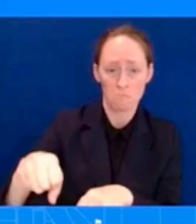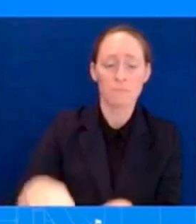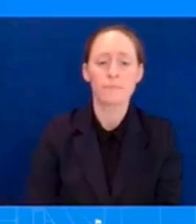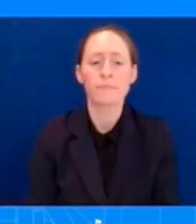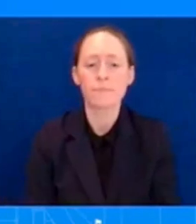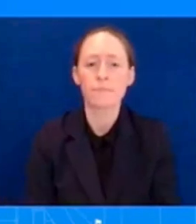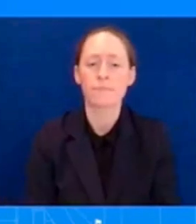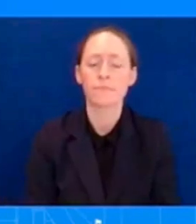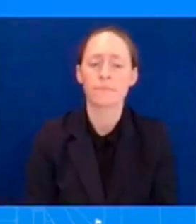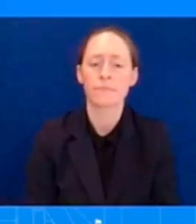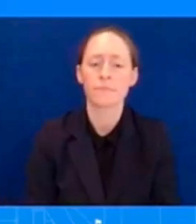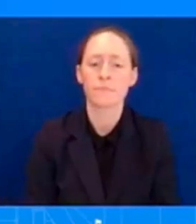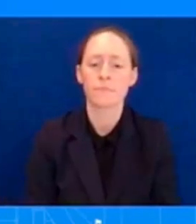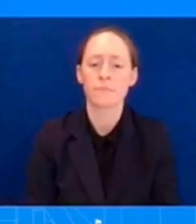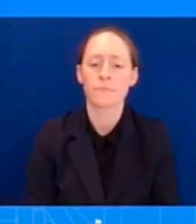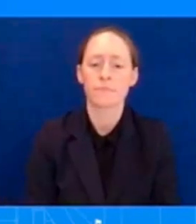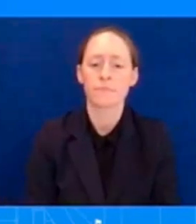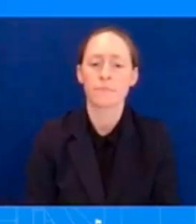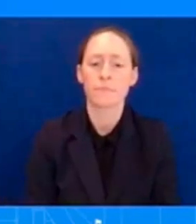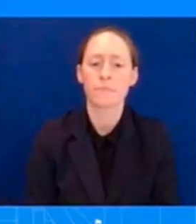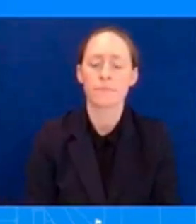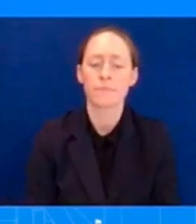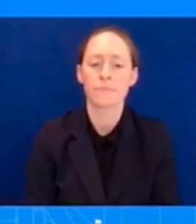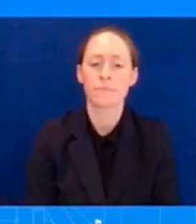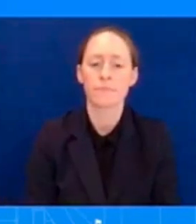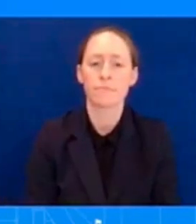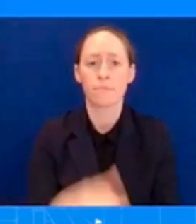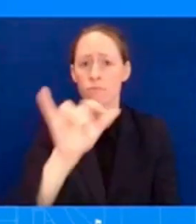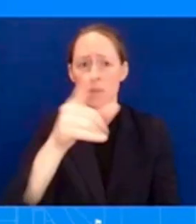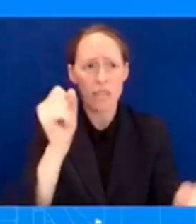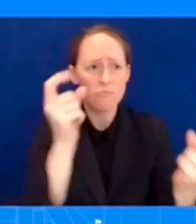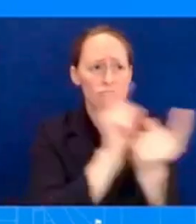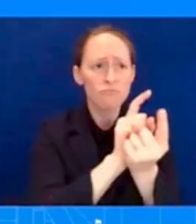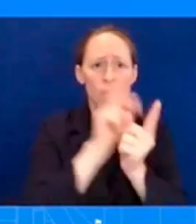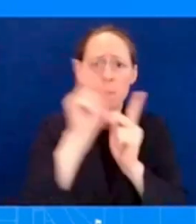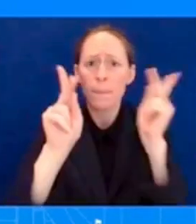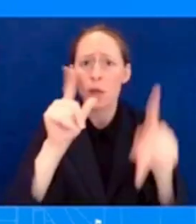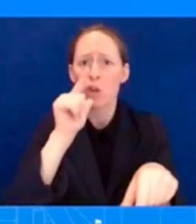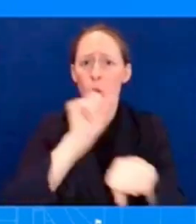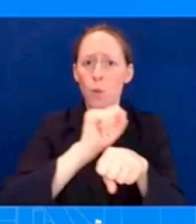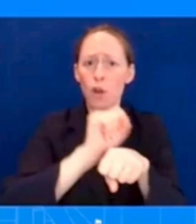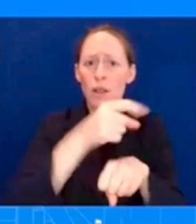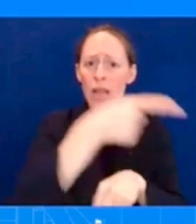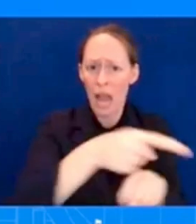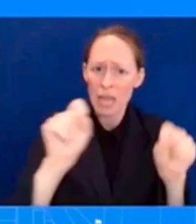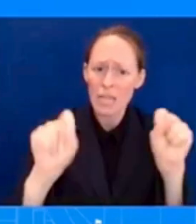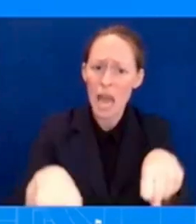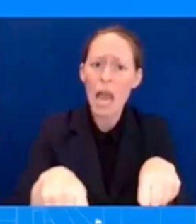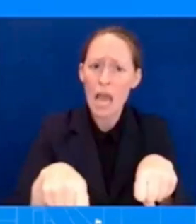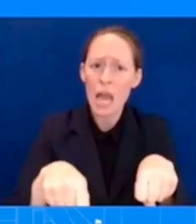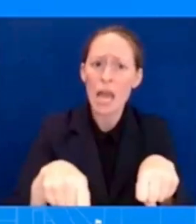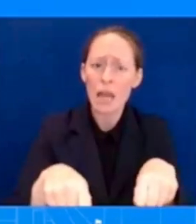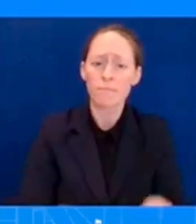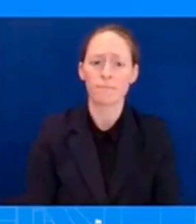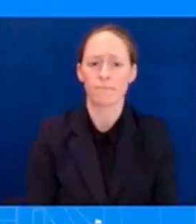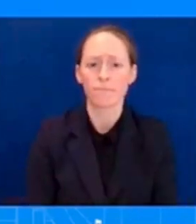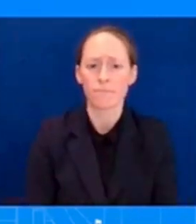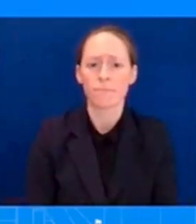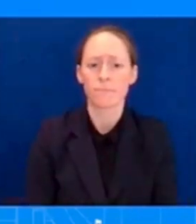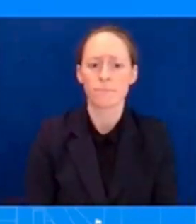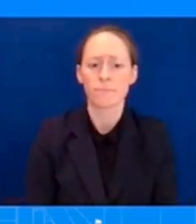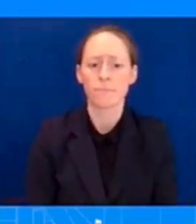in some areas the response and recovery efforts i just want to note in hawaii are going to be a full of government